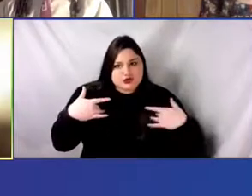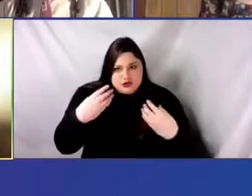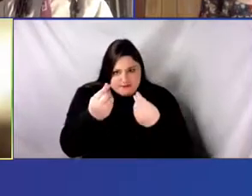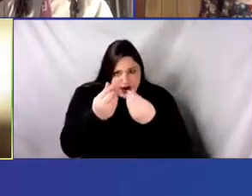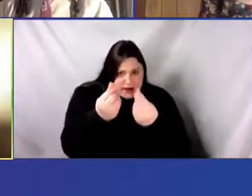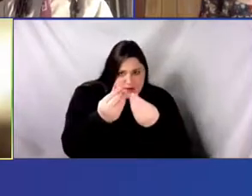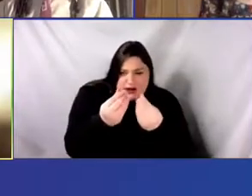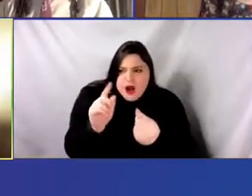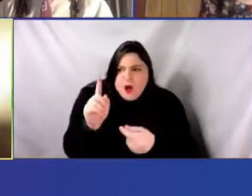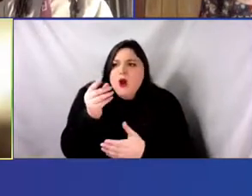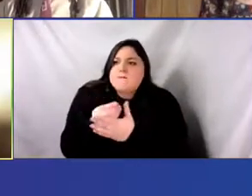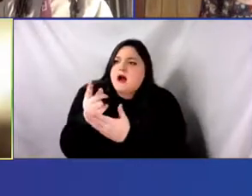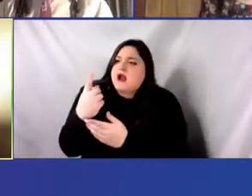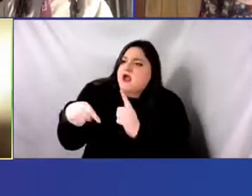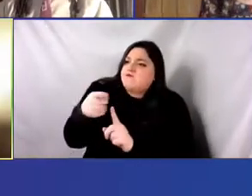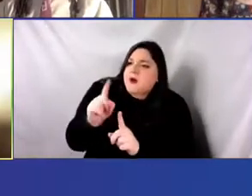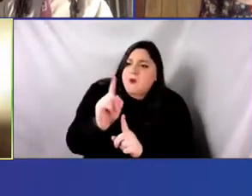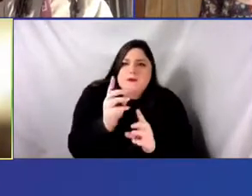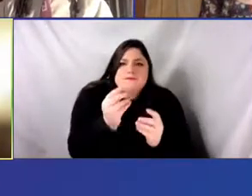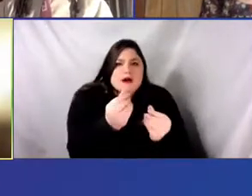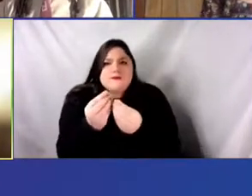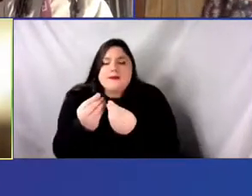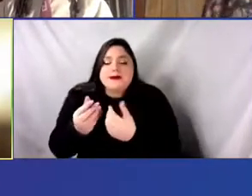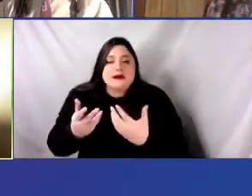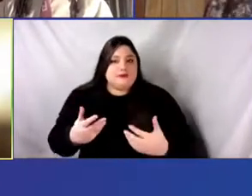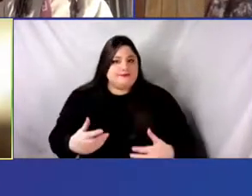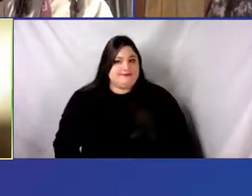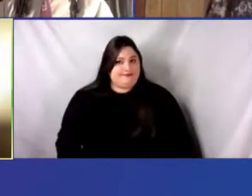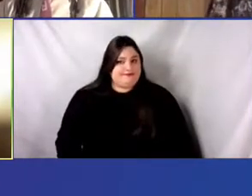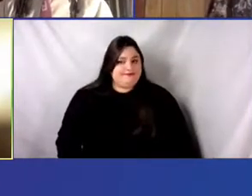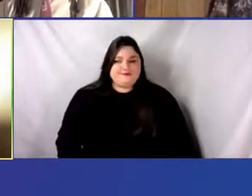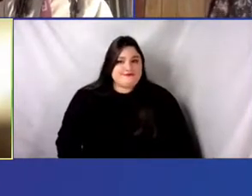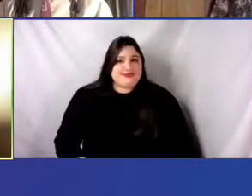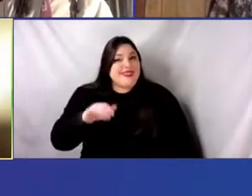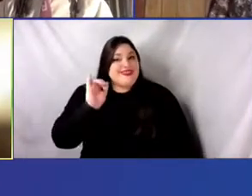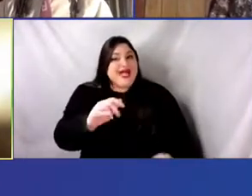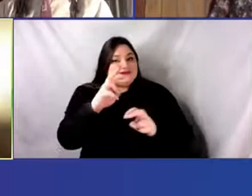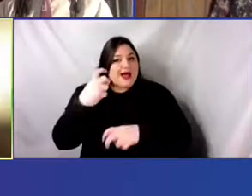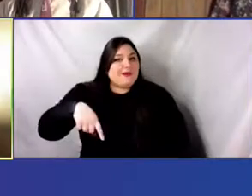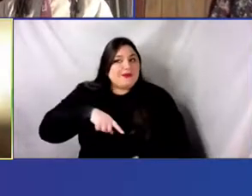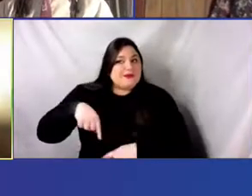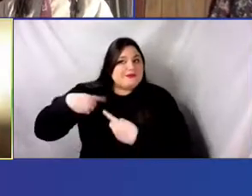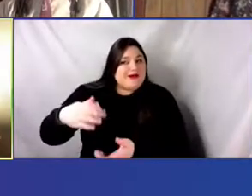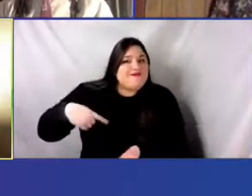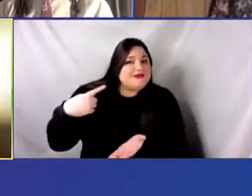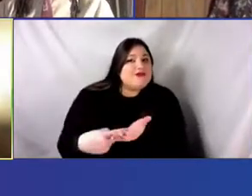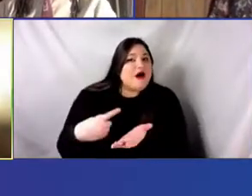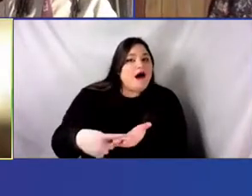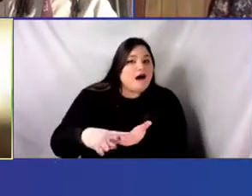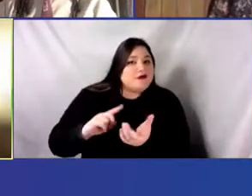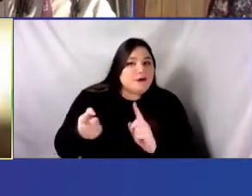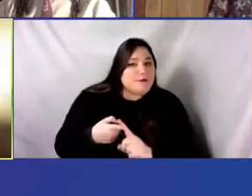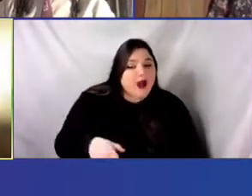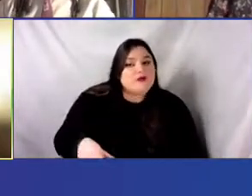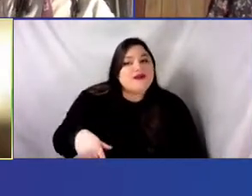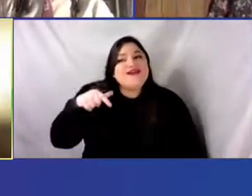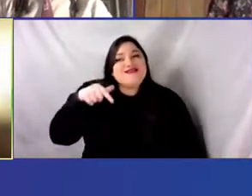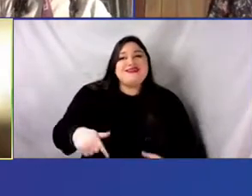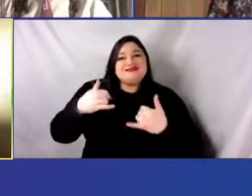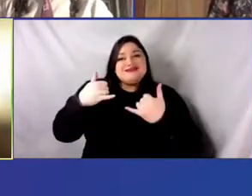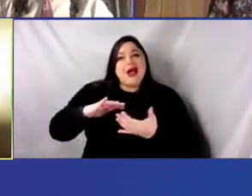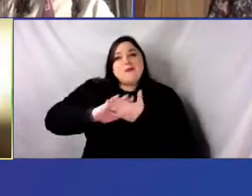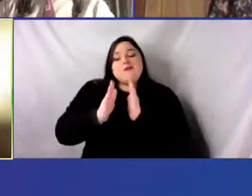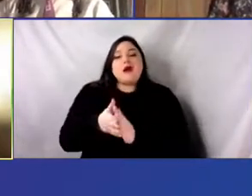is, that has been sort of forced in that has not talked been talked about before that, uh, or oligarchs now, for, for, for this week.